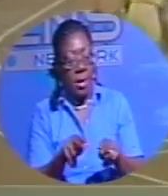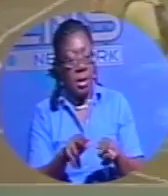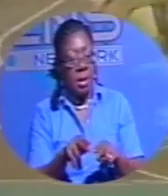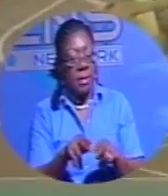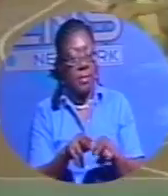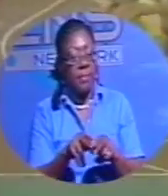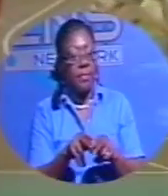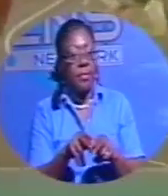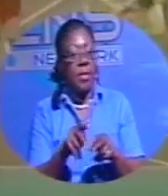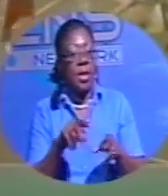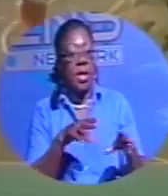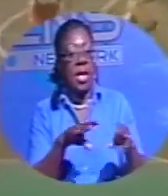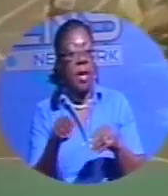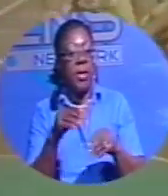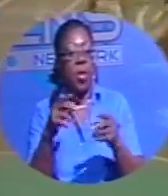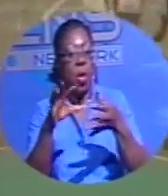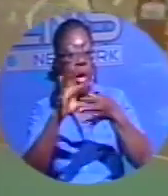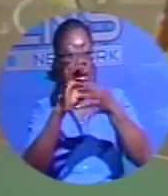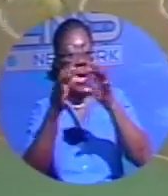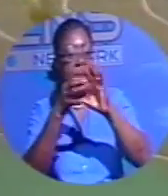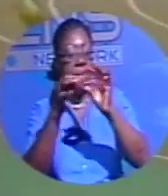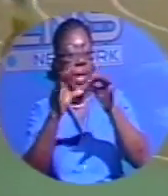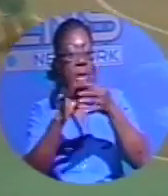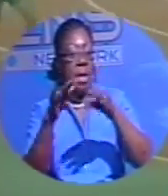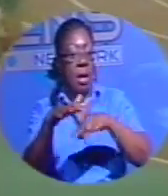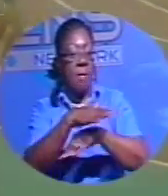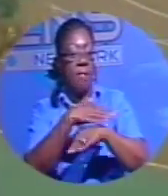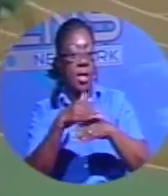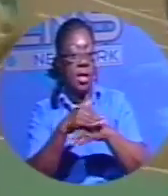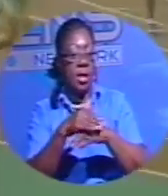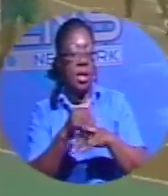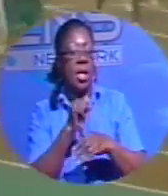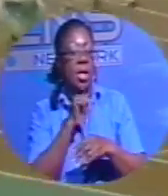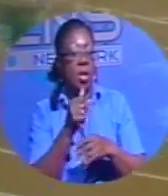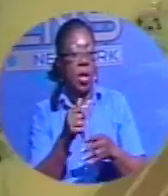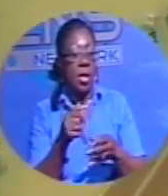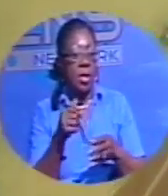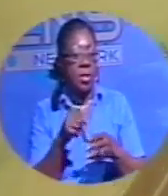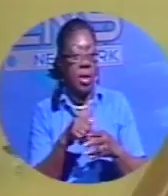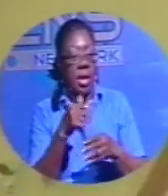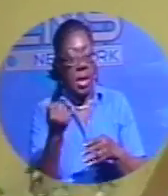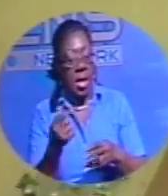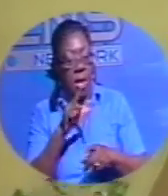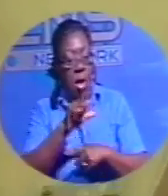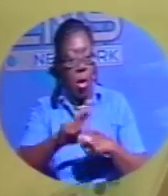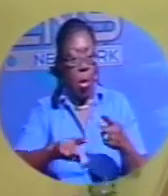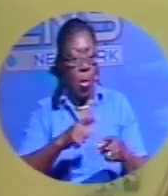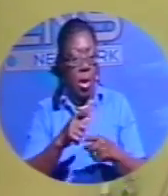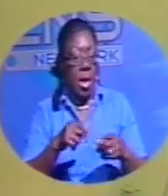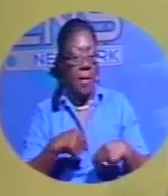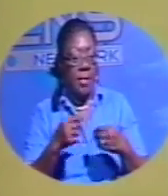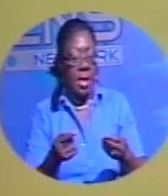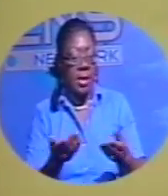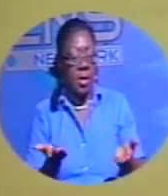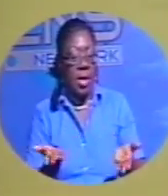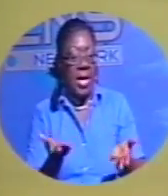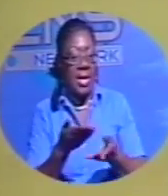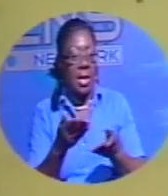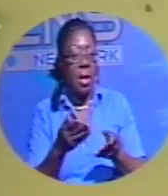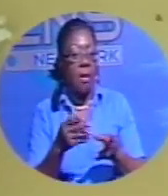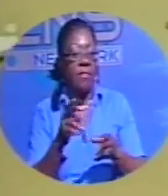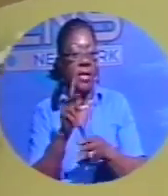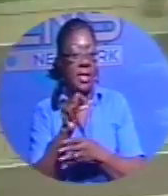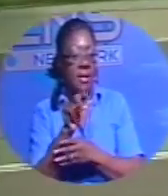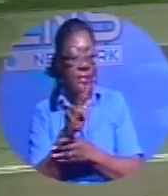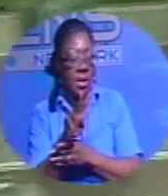CBL to carry Olympic coverage is contingent on CBL not inserting any local advertising on any of its Olympic channels during the period of